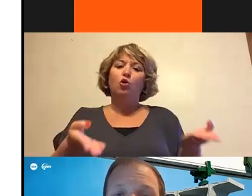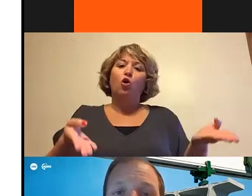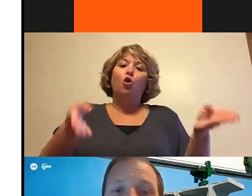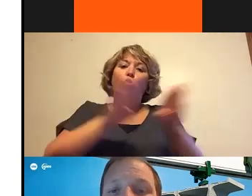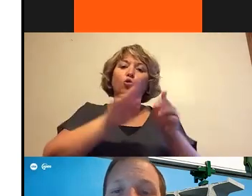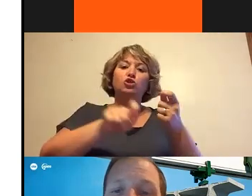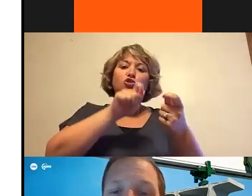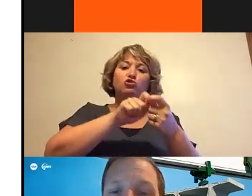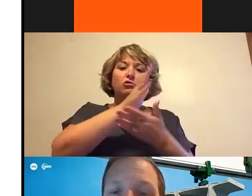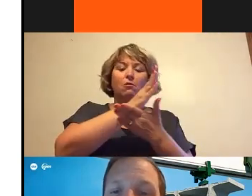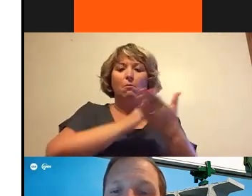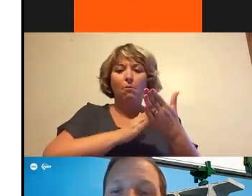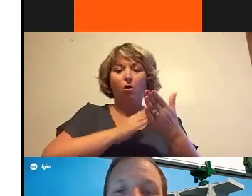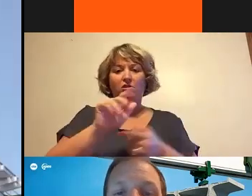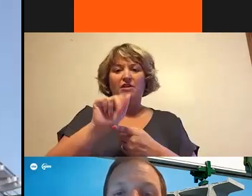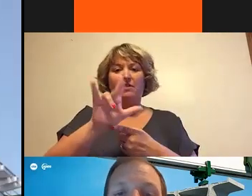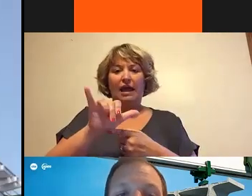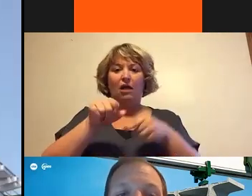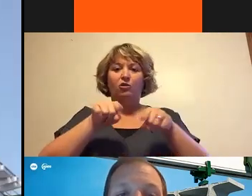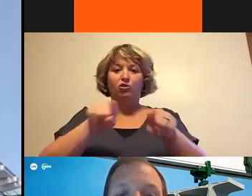construction. Next slide, please.